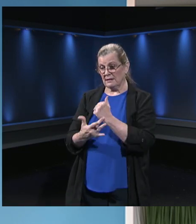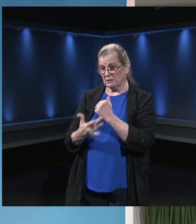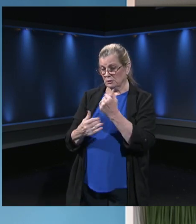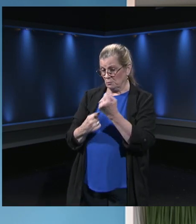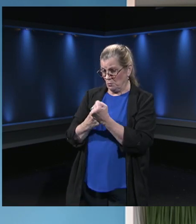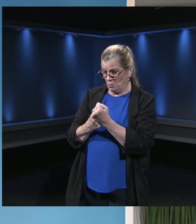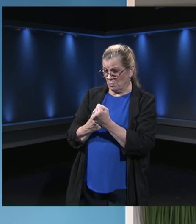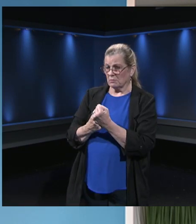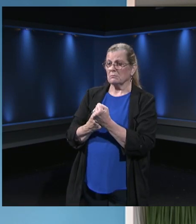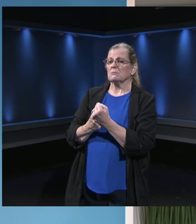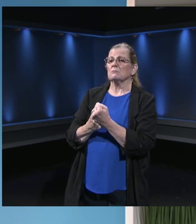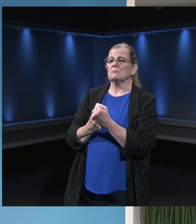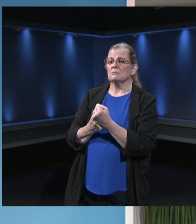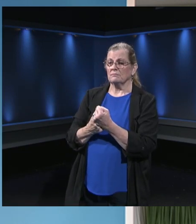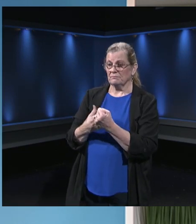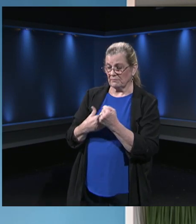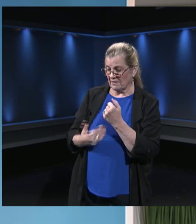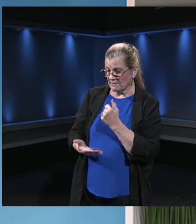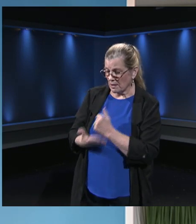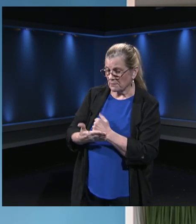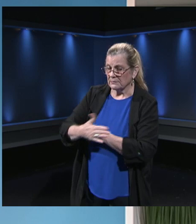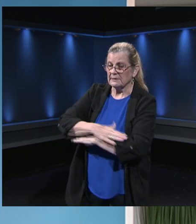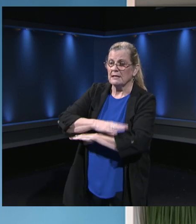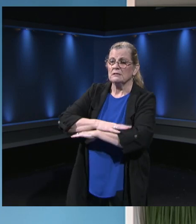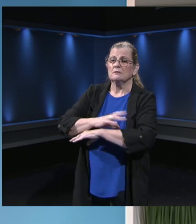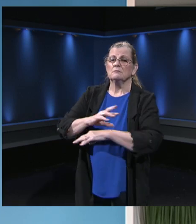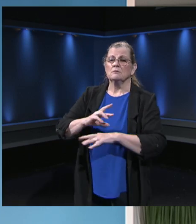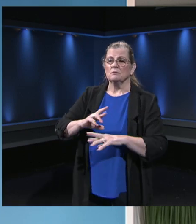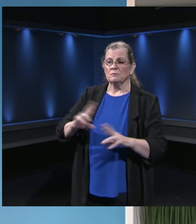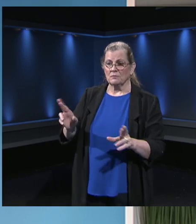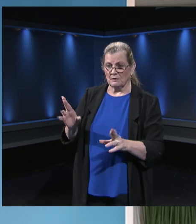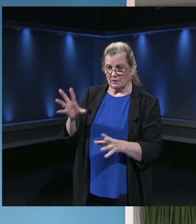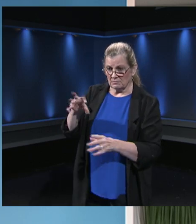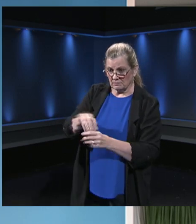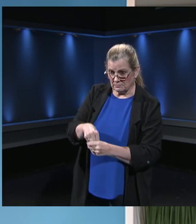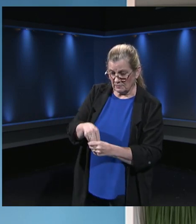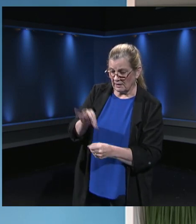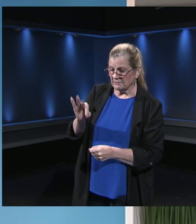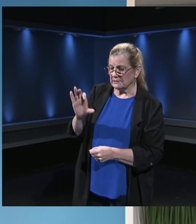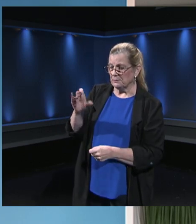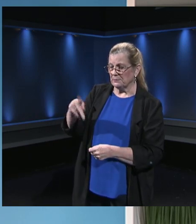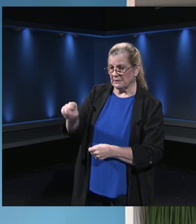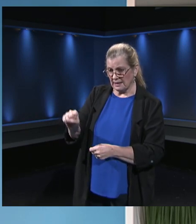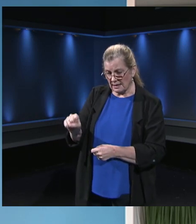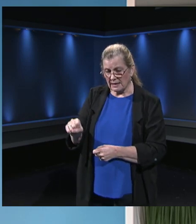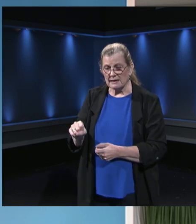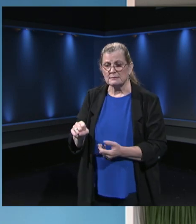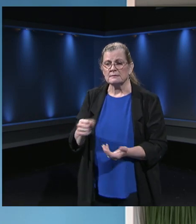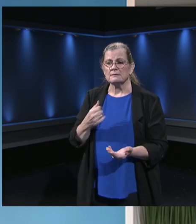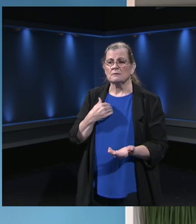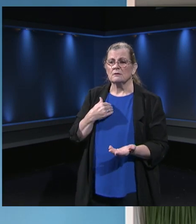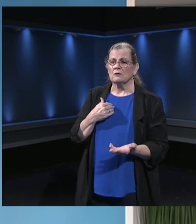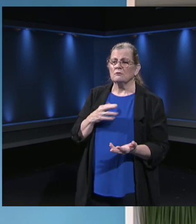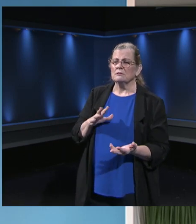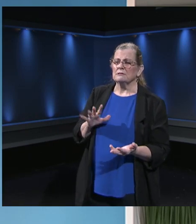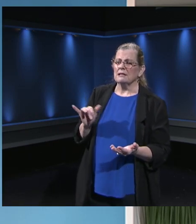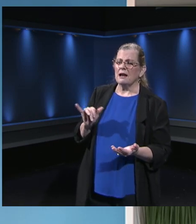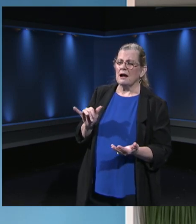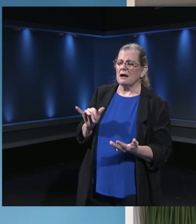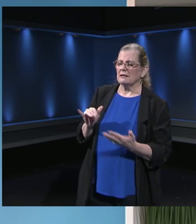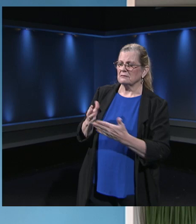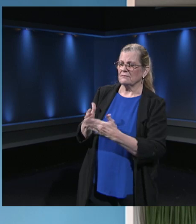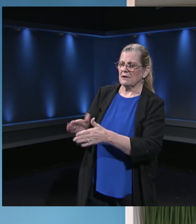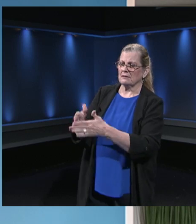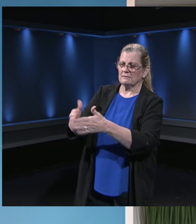some help desk folks inside of FCPS that have, they're sort of divided into what we call